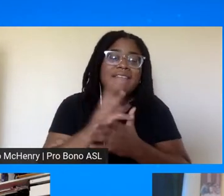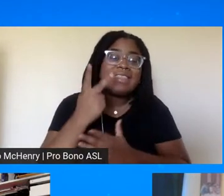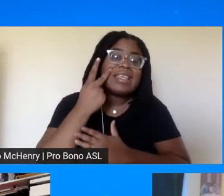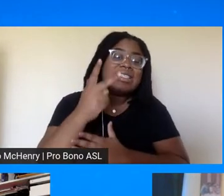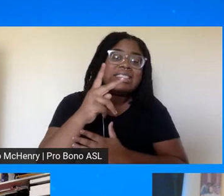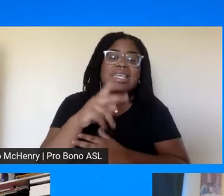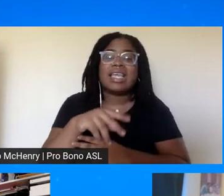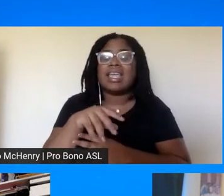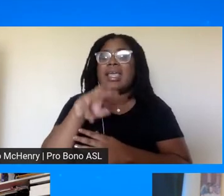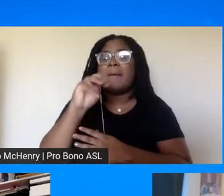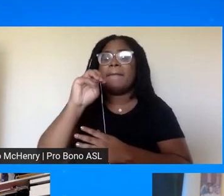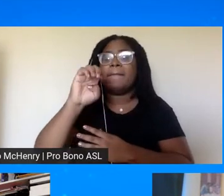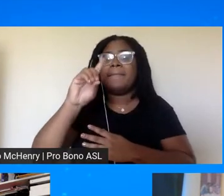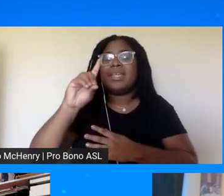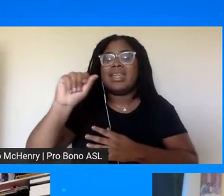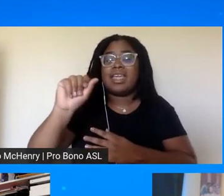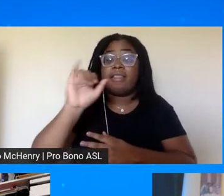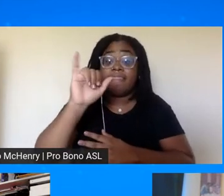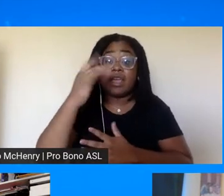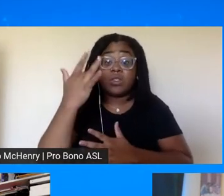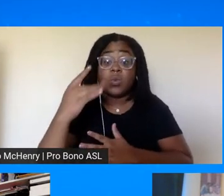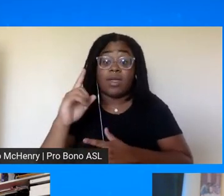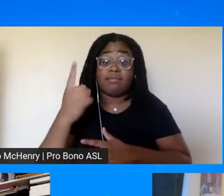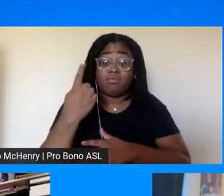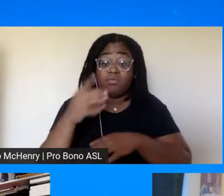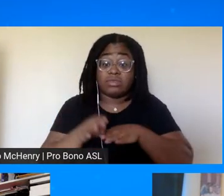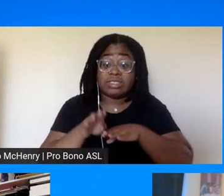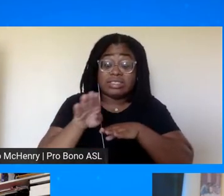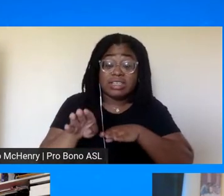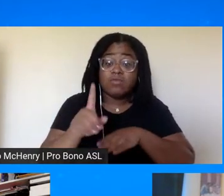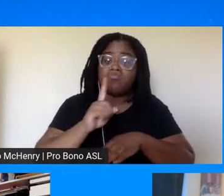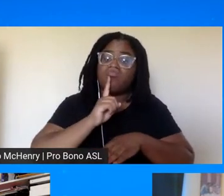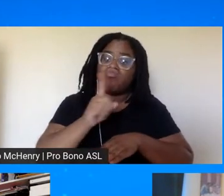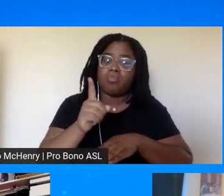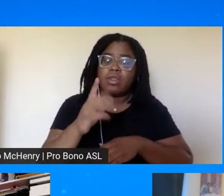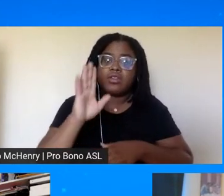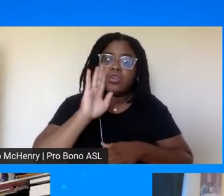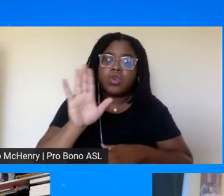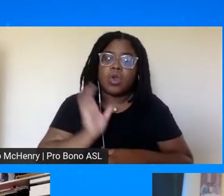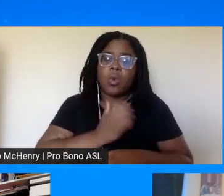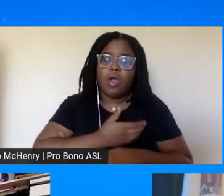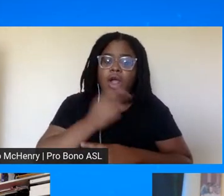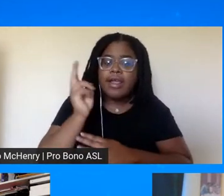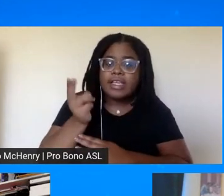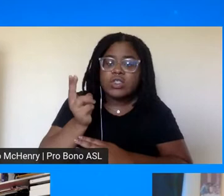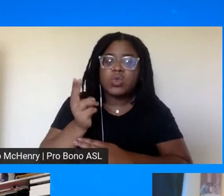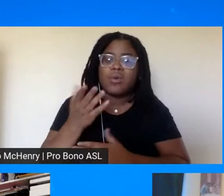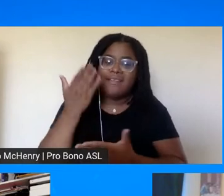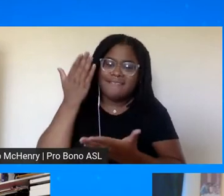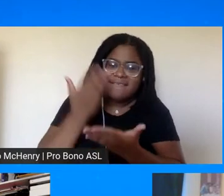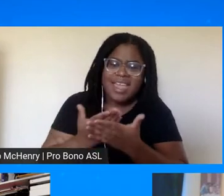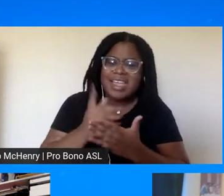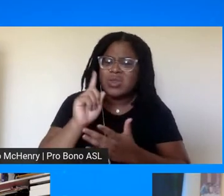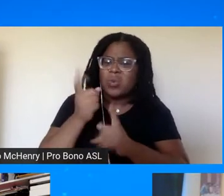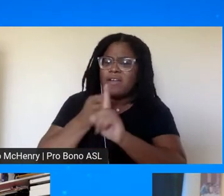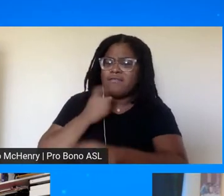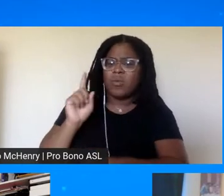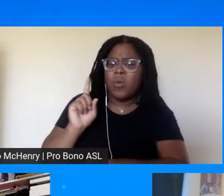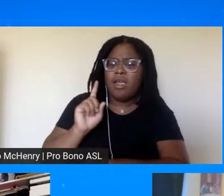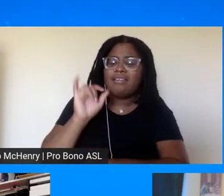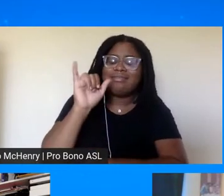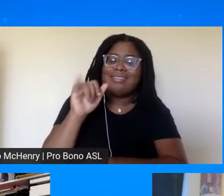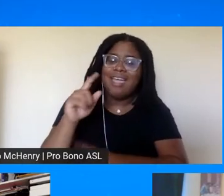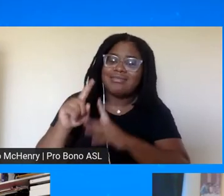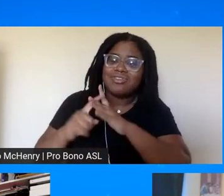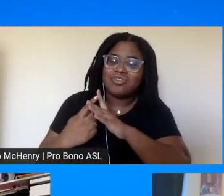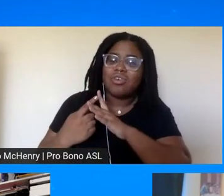and that's why step one is so important of getting our facts and knowing our history where did this come from there's a history there's a history there's all the beginning of all this